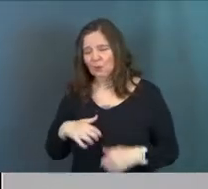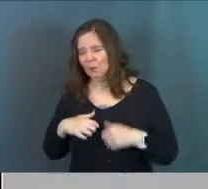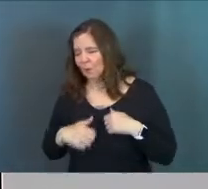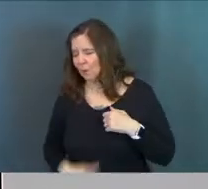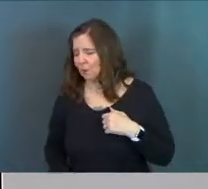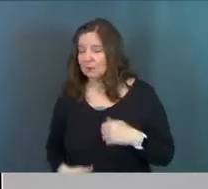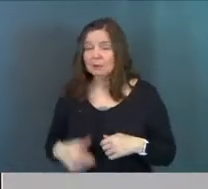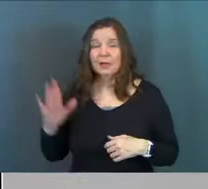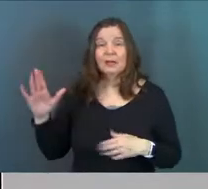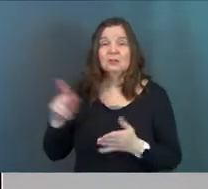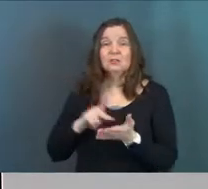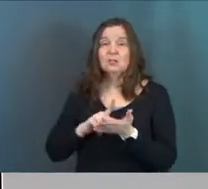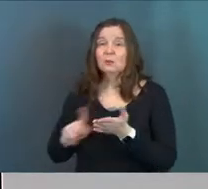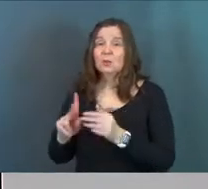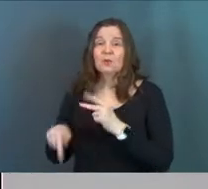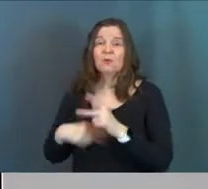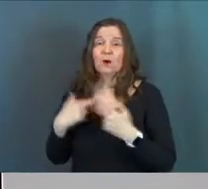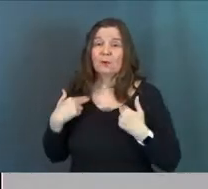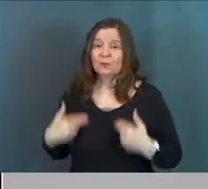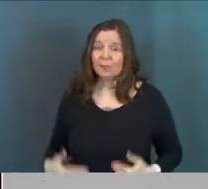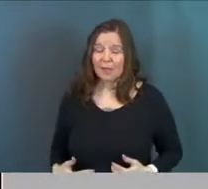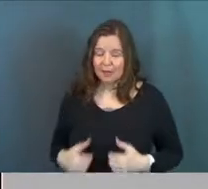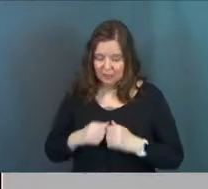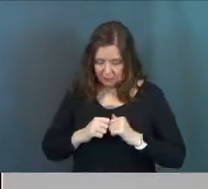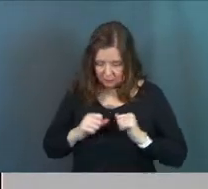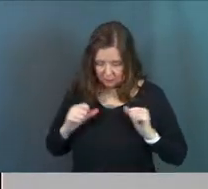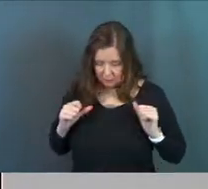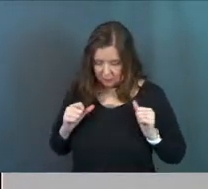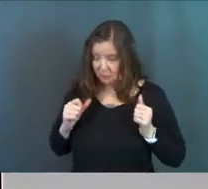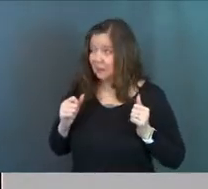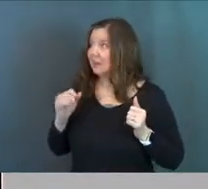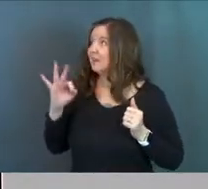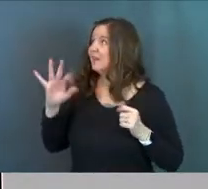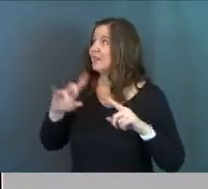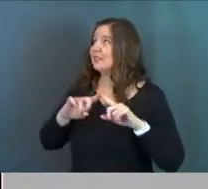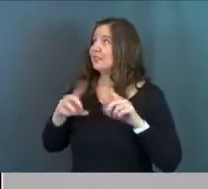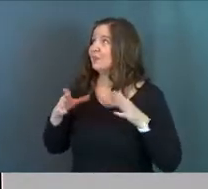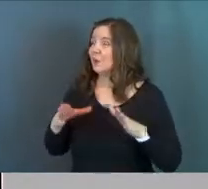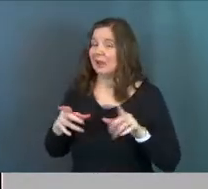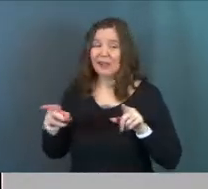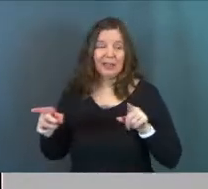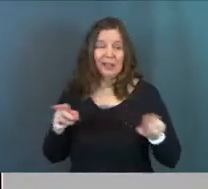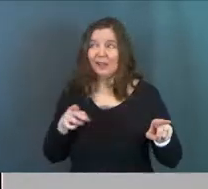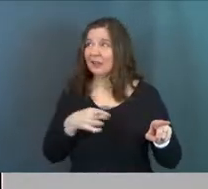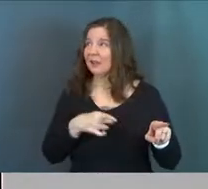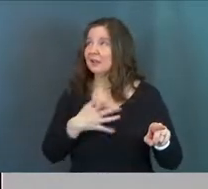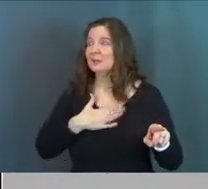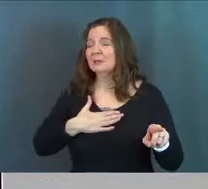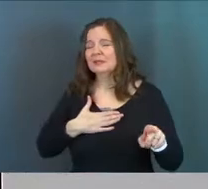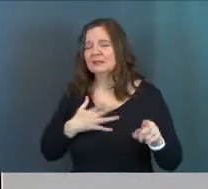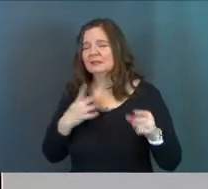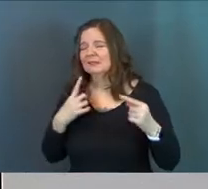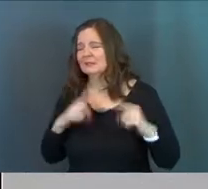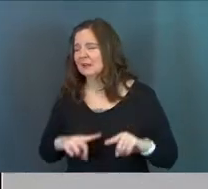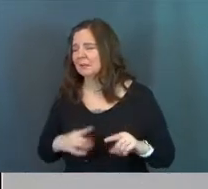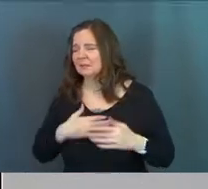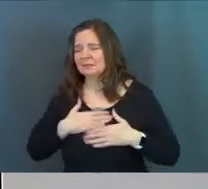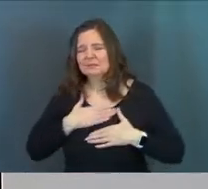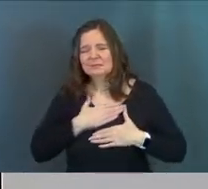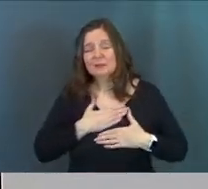And in his purest form of humanity, he goes, Lord, if there is a different way, please make it happen.